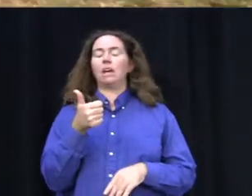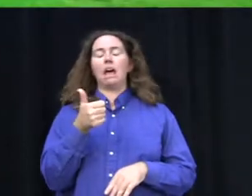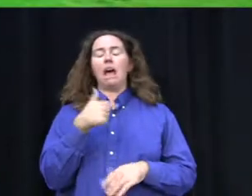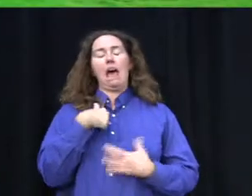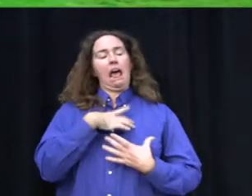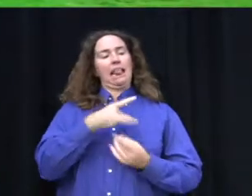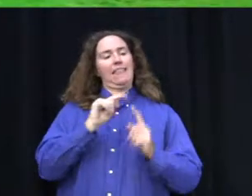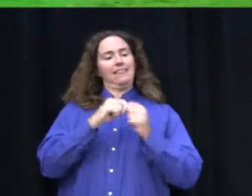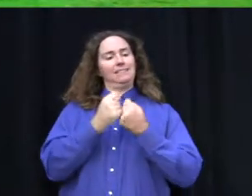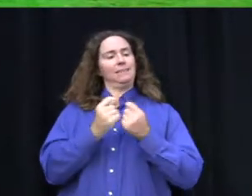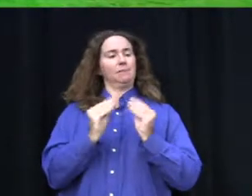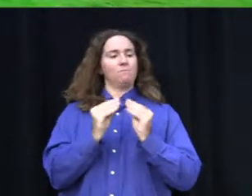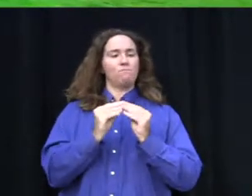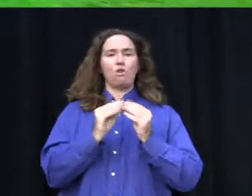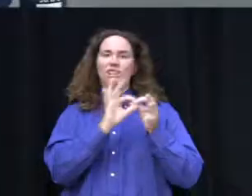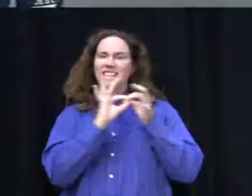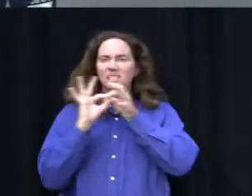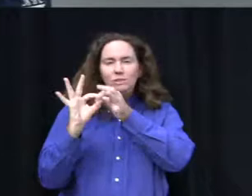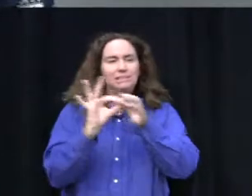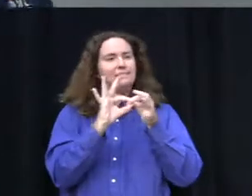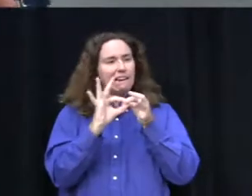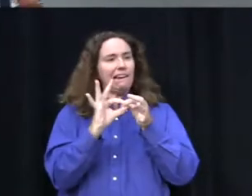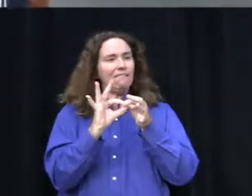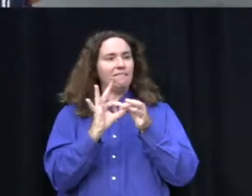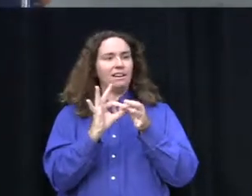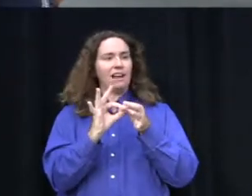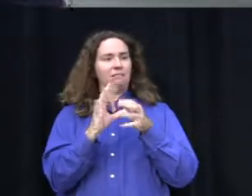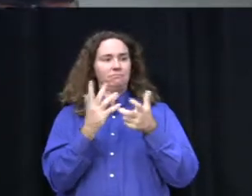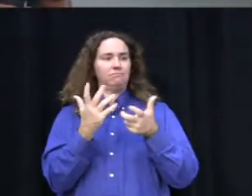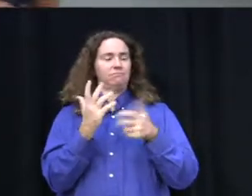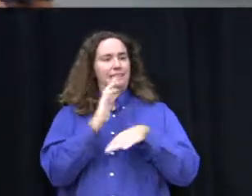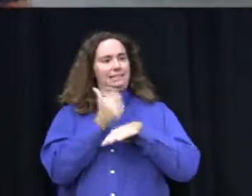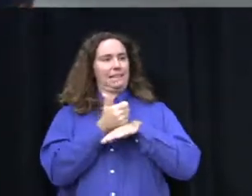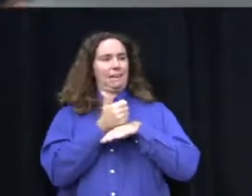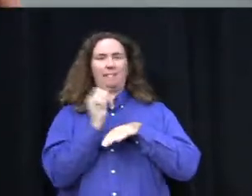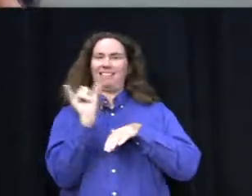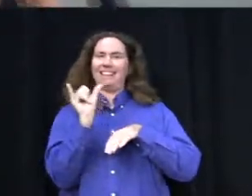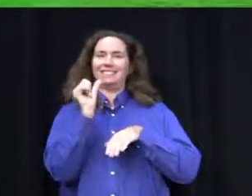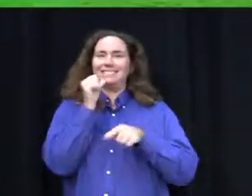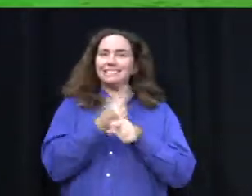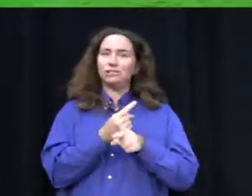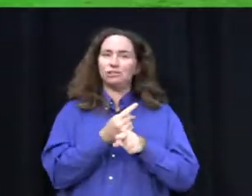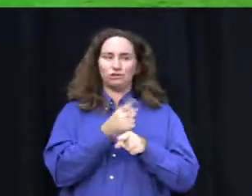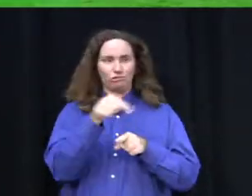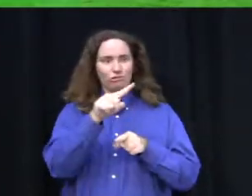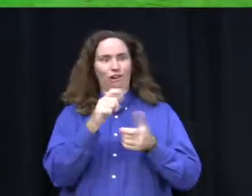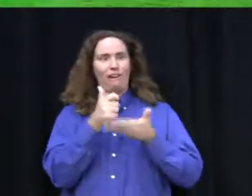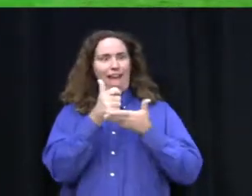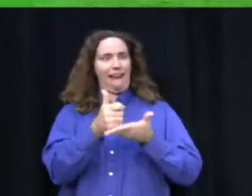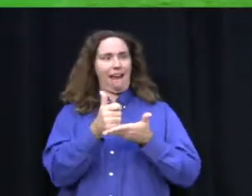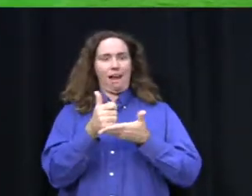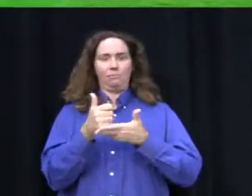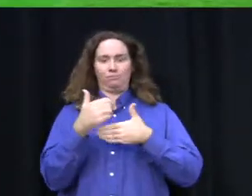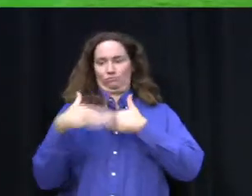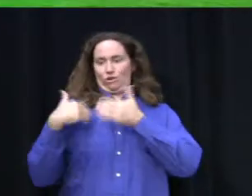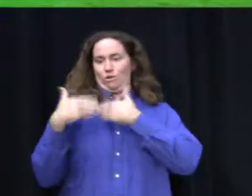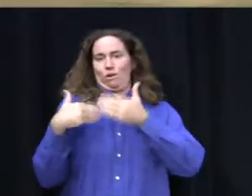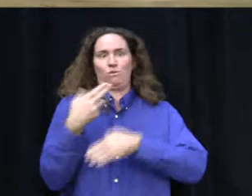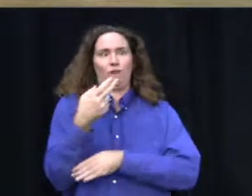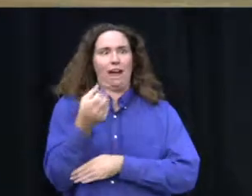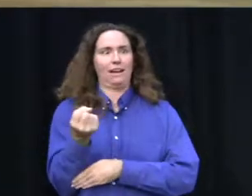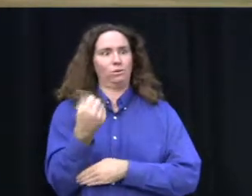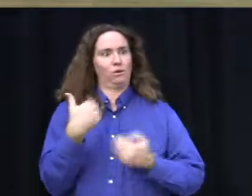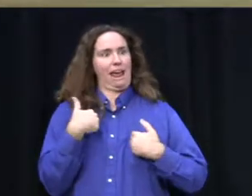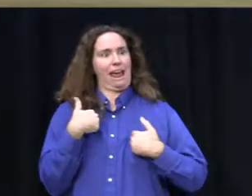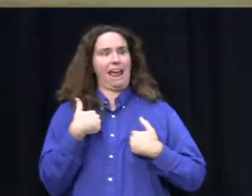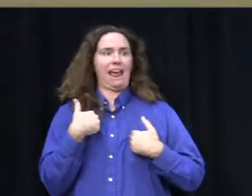team is very cohesive and they're forming bonds like they are sisters. It really helps going through high school to